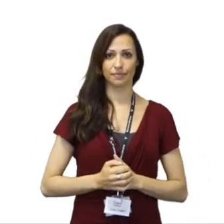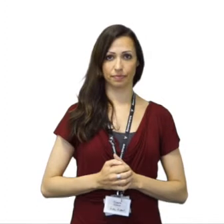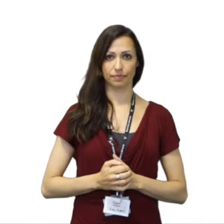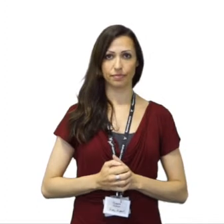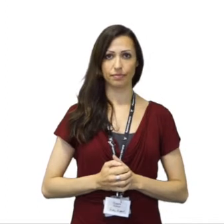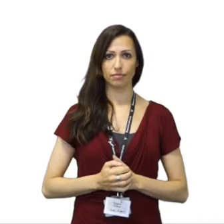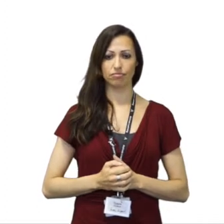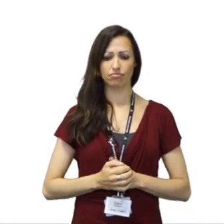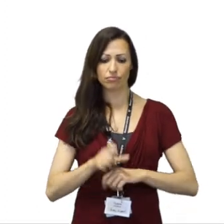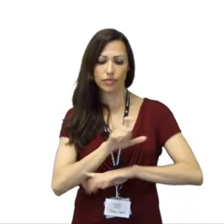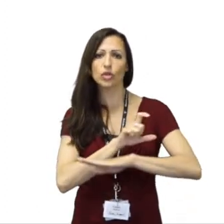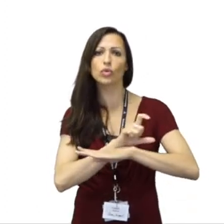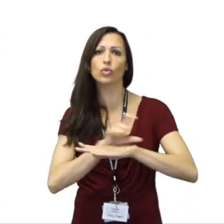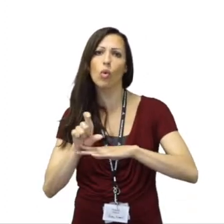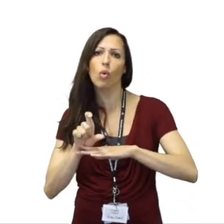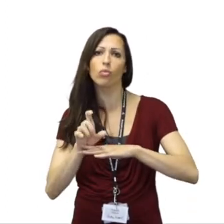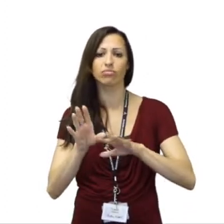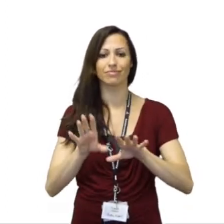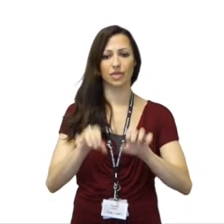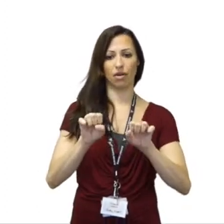difficulties, we are able to help.